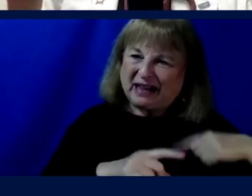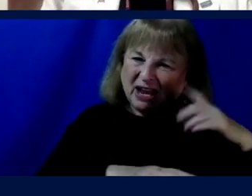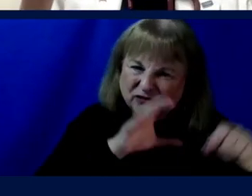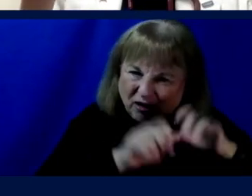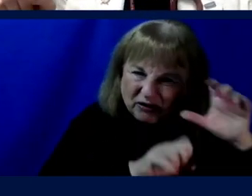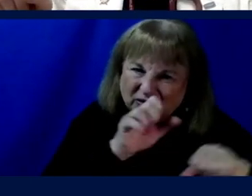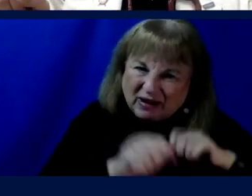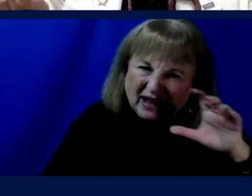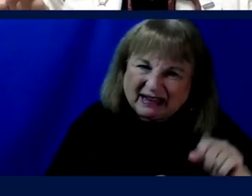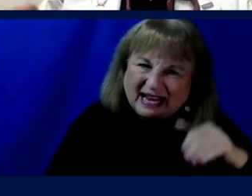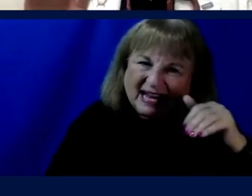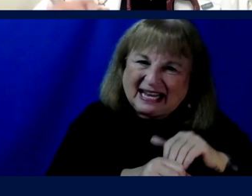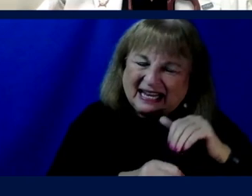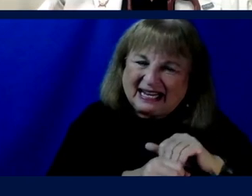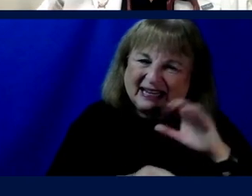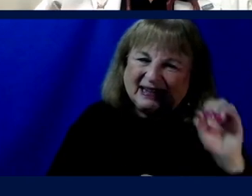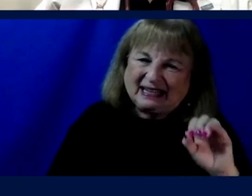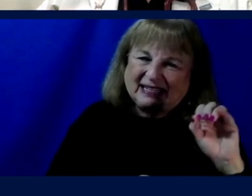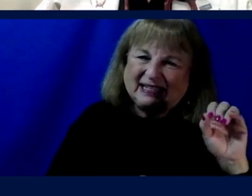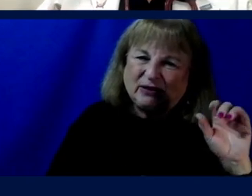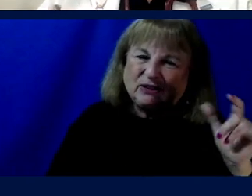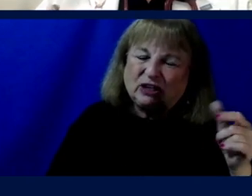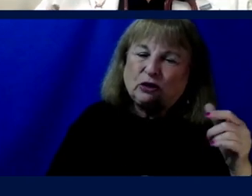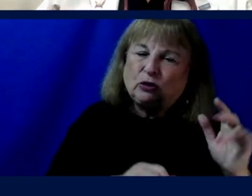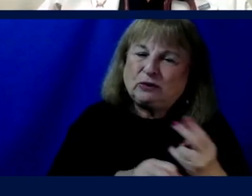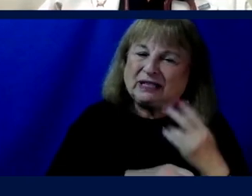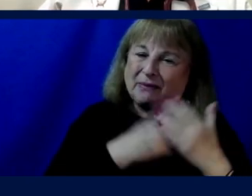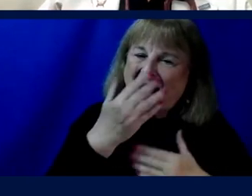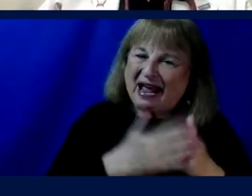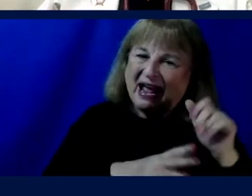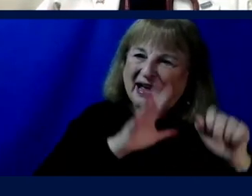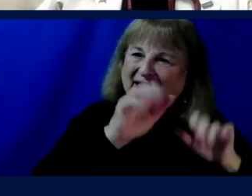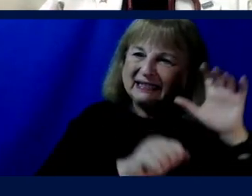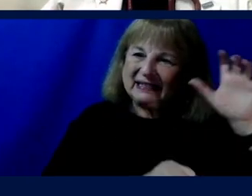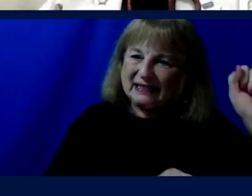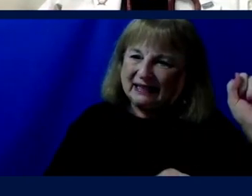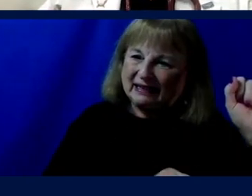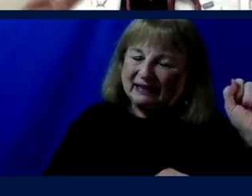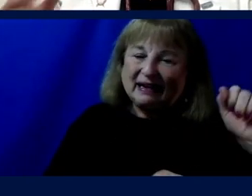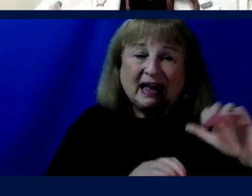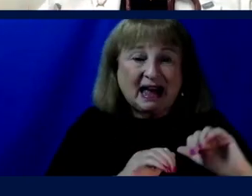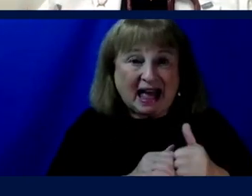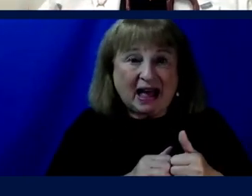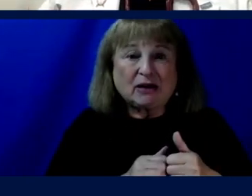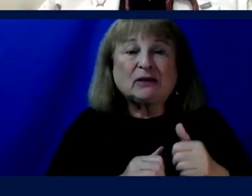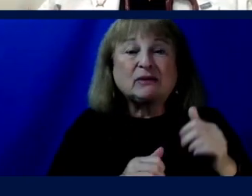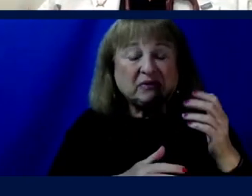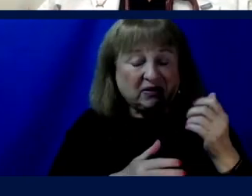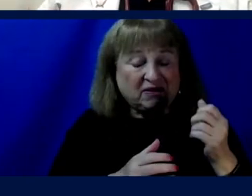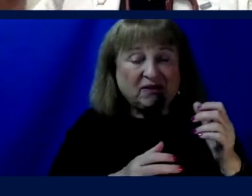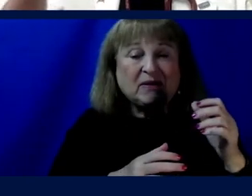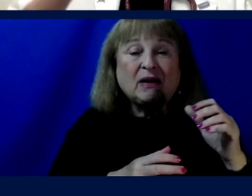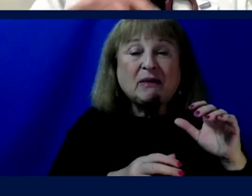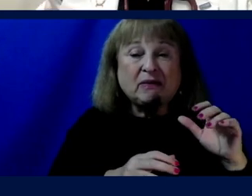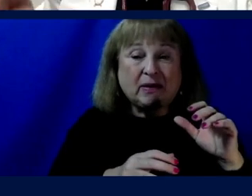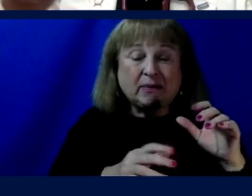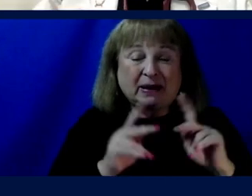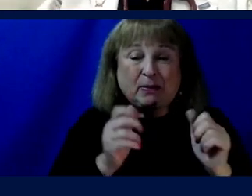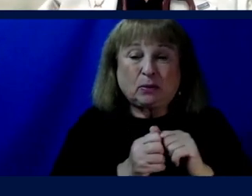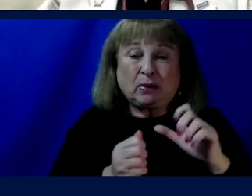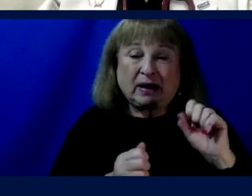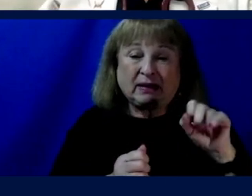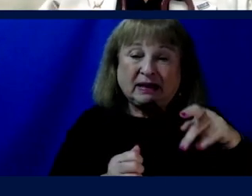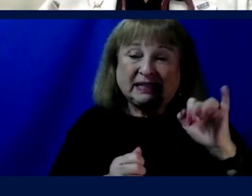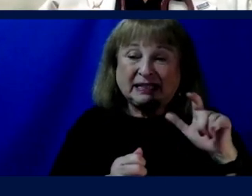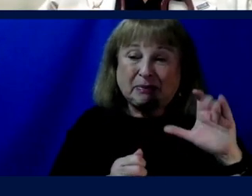surface of the zero G plane using only my hands, a trick that was taught to me by my flyers with spinal cord injuries. They can do two of